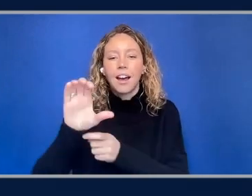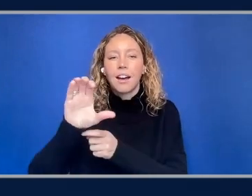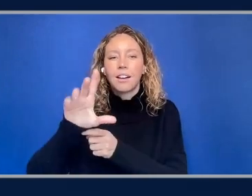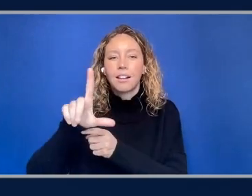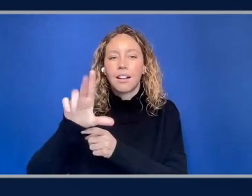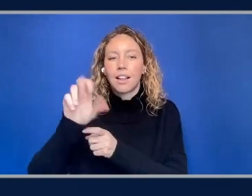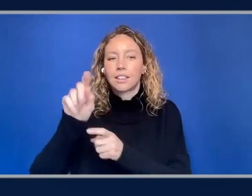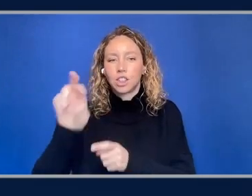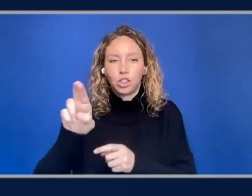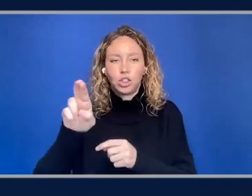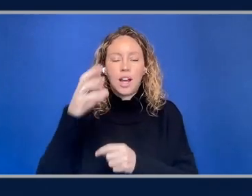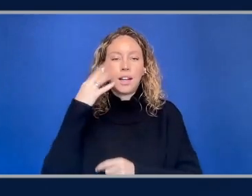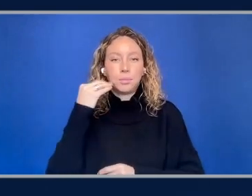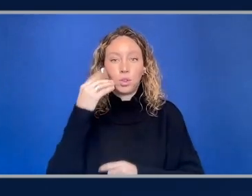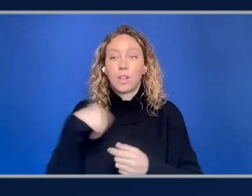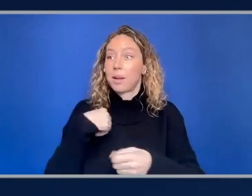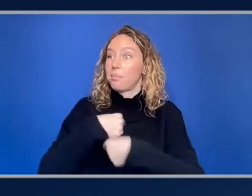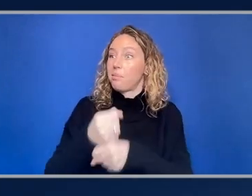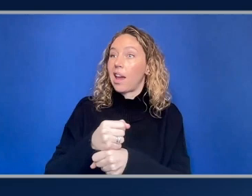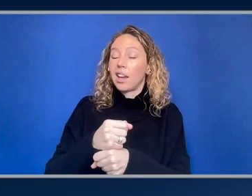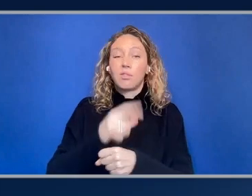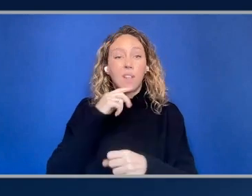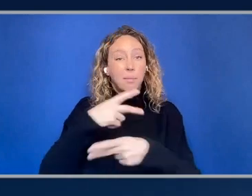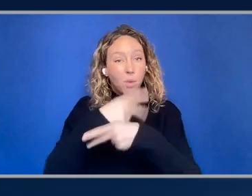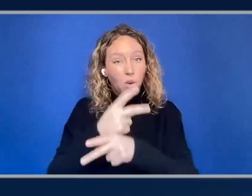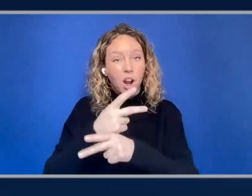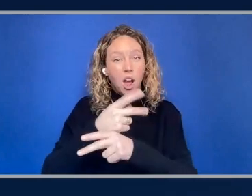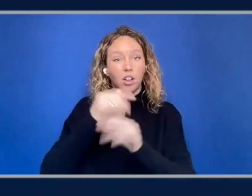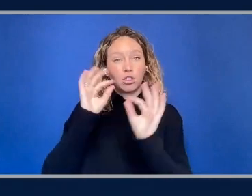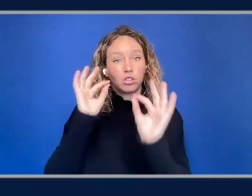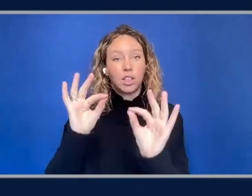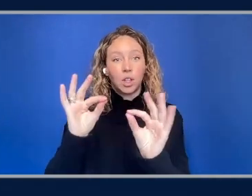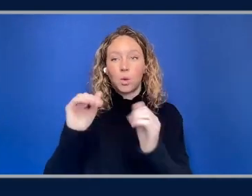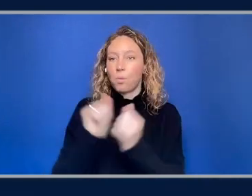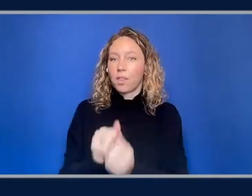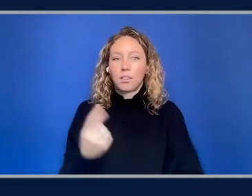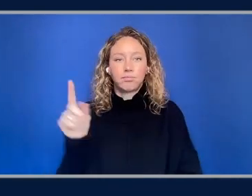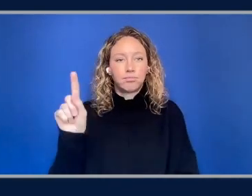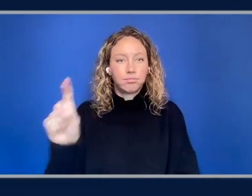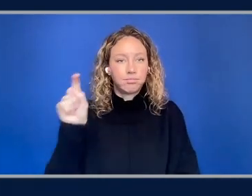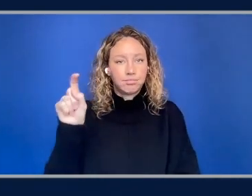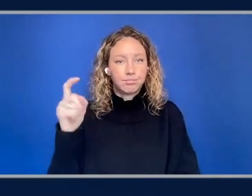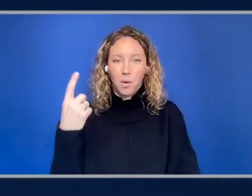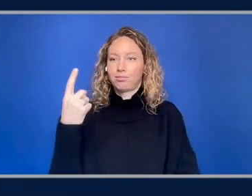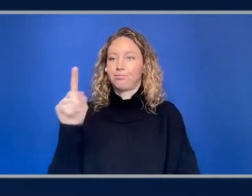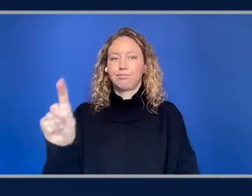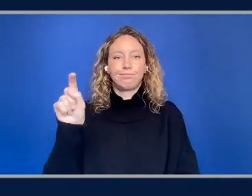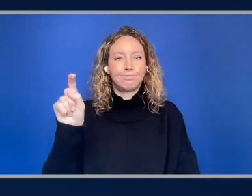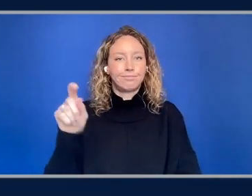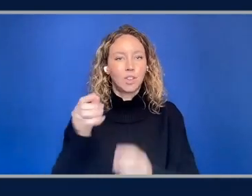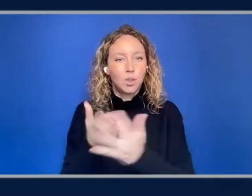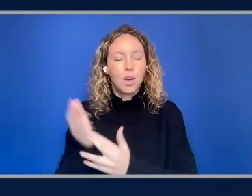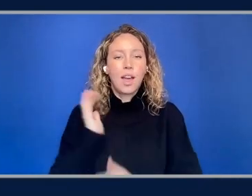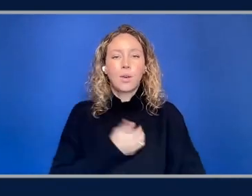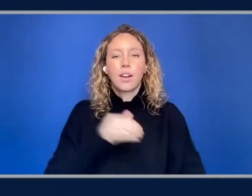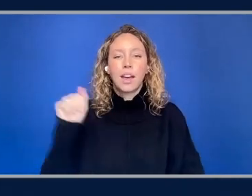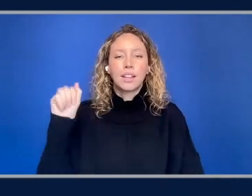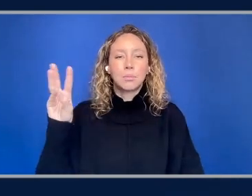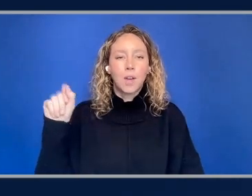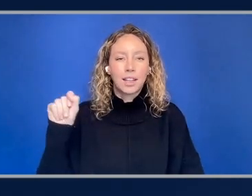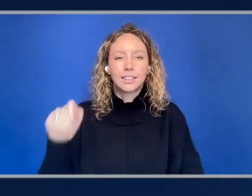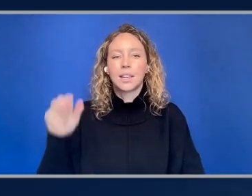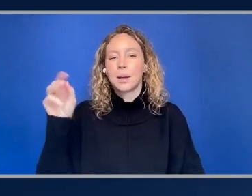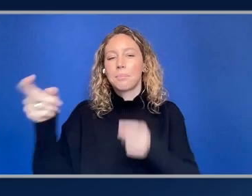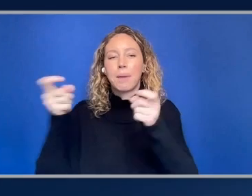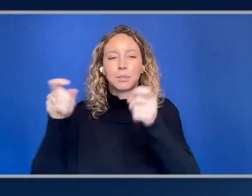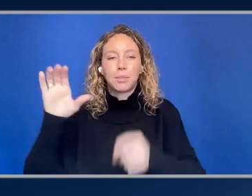You can now create production grade EKS clusters with a single click through the Amazon management, AWS management console. Kind of want to see that, Jeff, don't